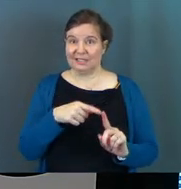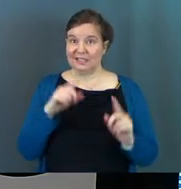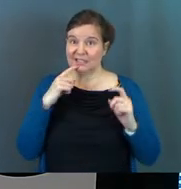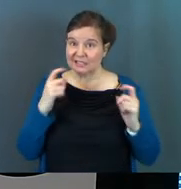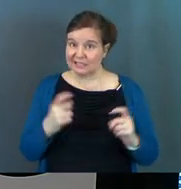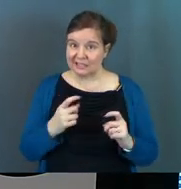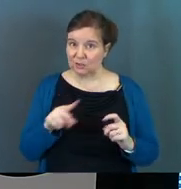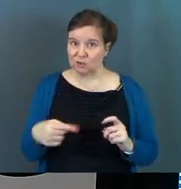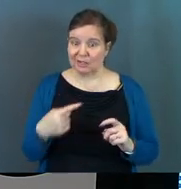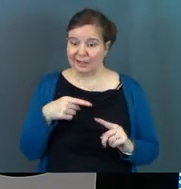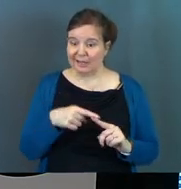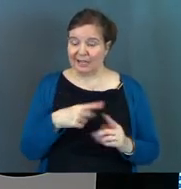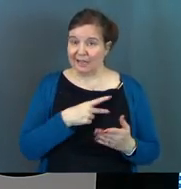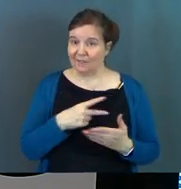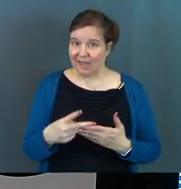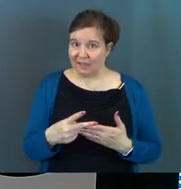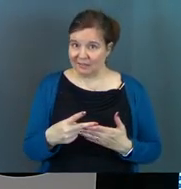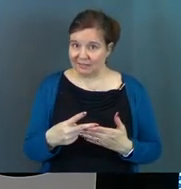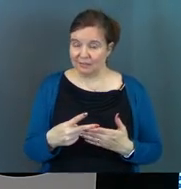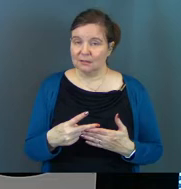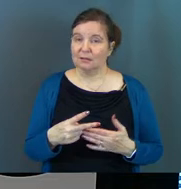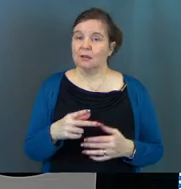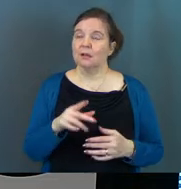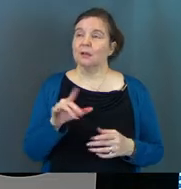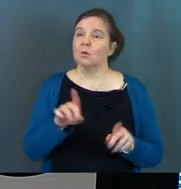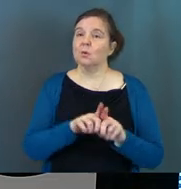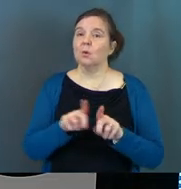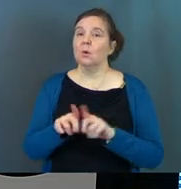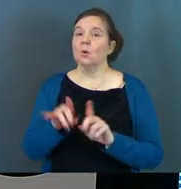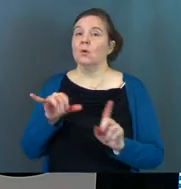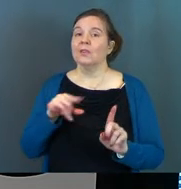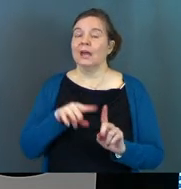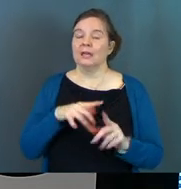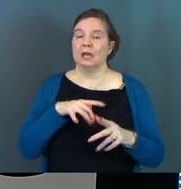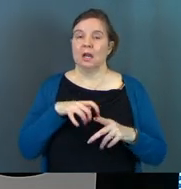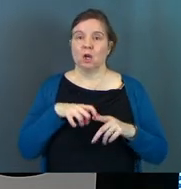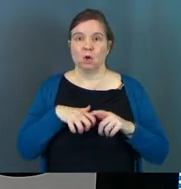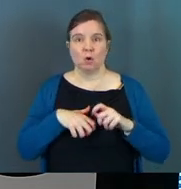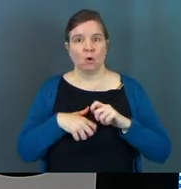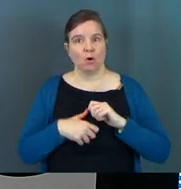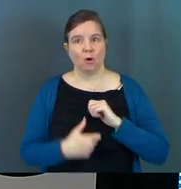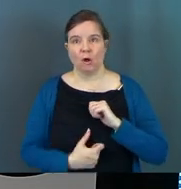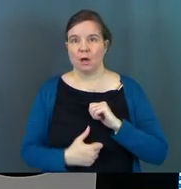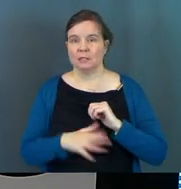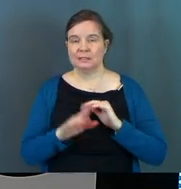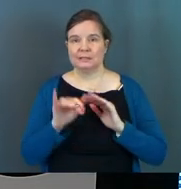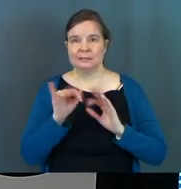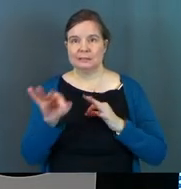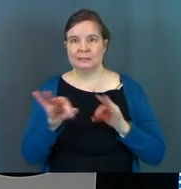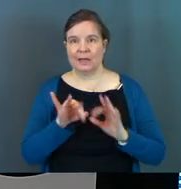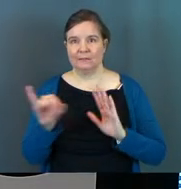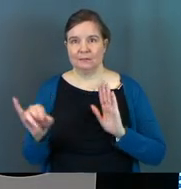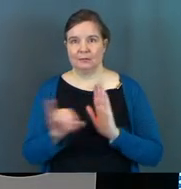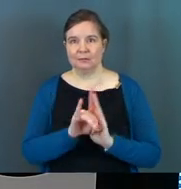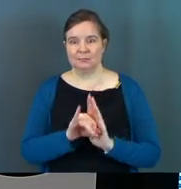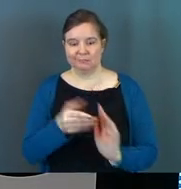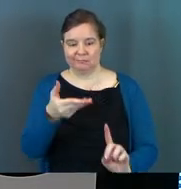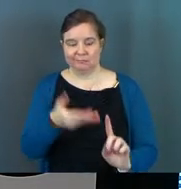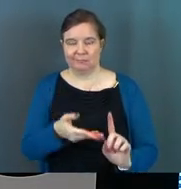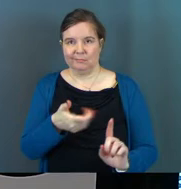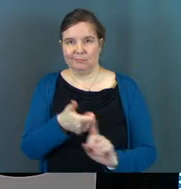he sinned. It wasn't just that he failed. It was that it crushed his definition of himself.